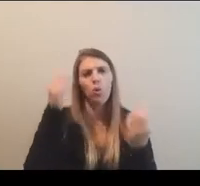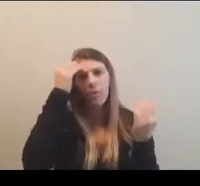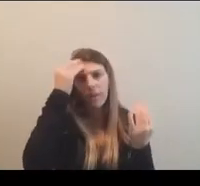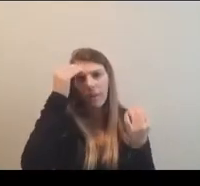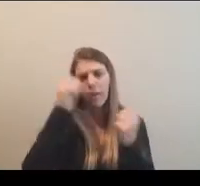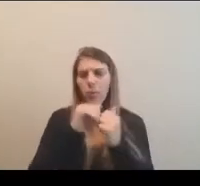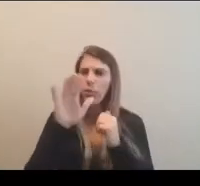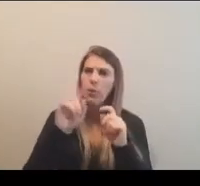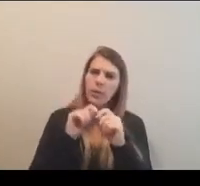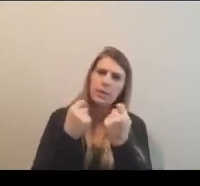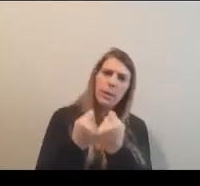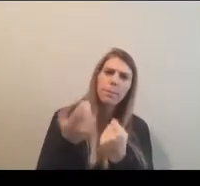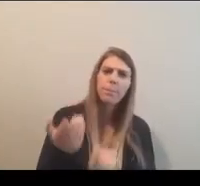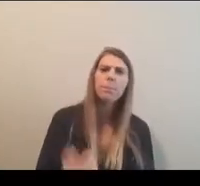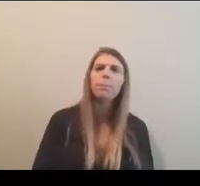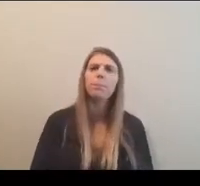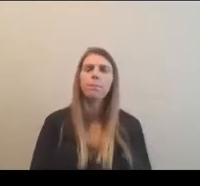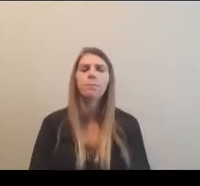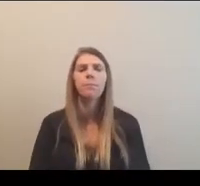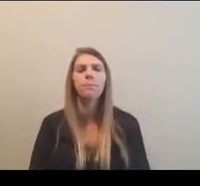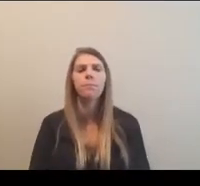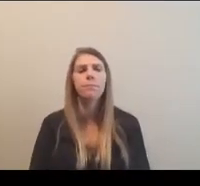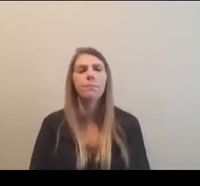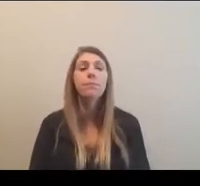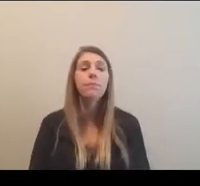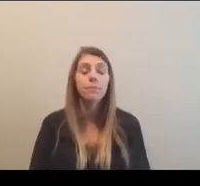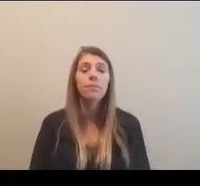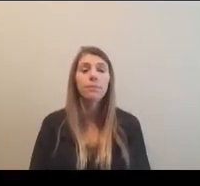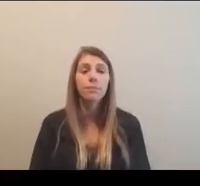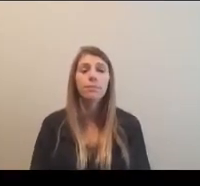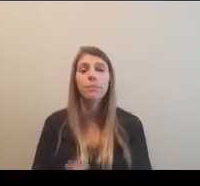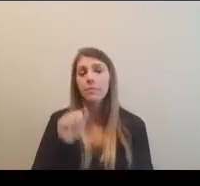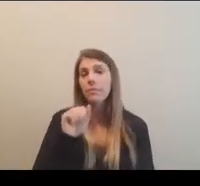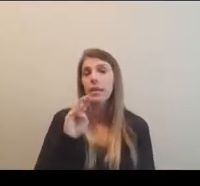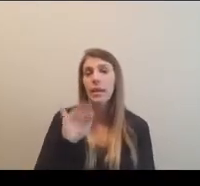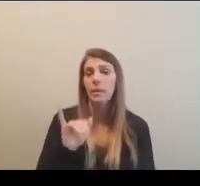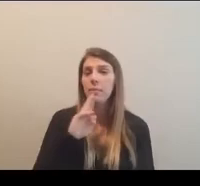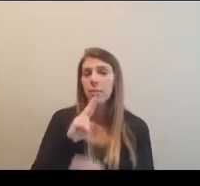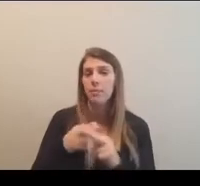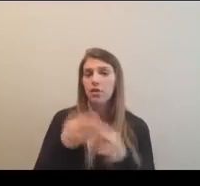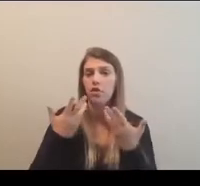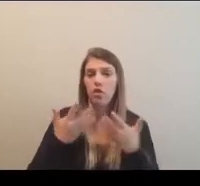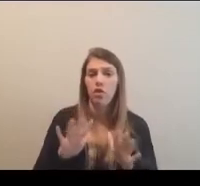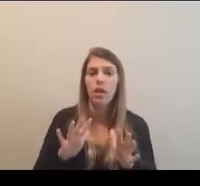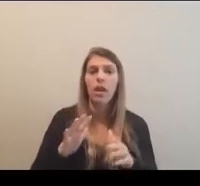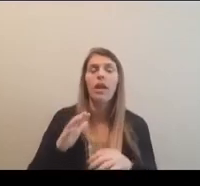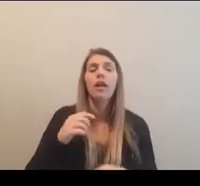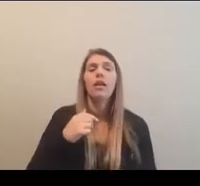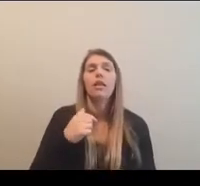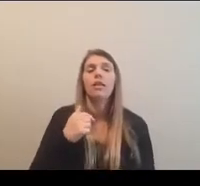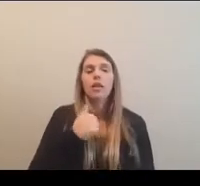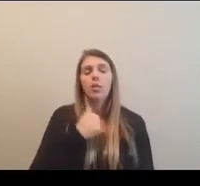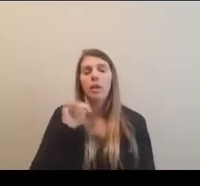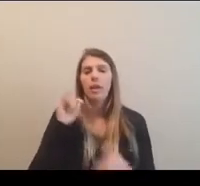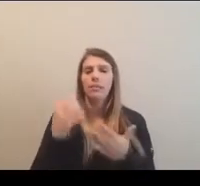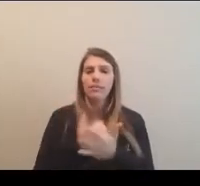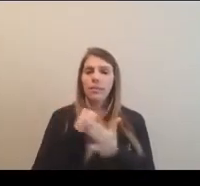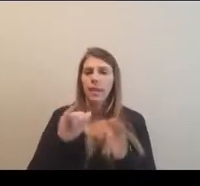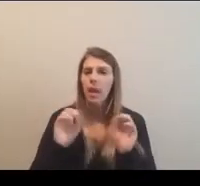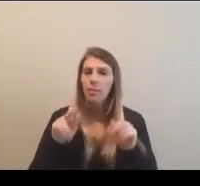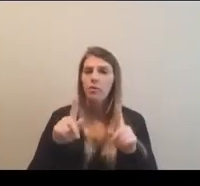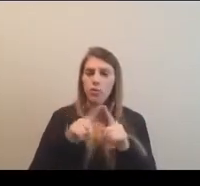you and your team. Sure. Thank you. Um, so as, uh, Amy said earlier, I mentioned the fact that we, uh, took the opportunity to